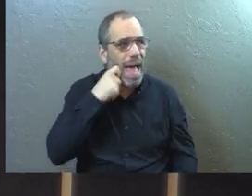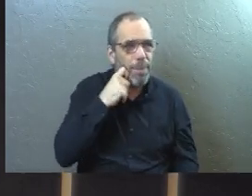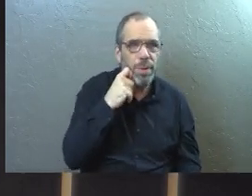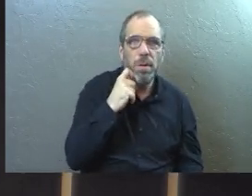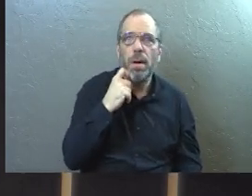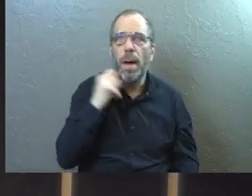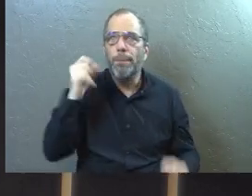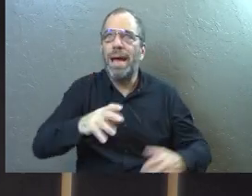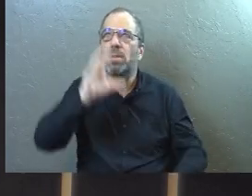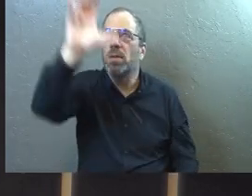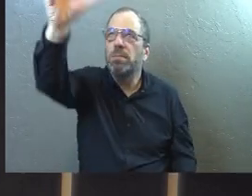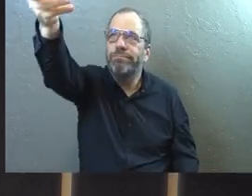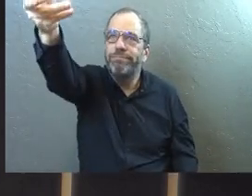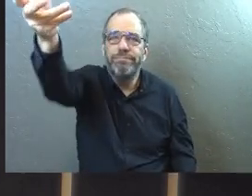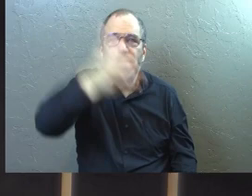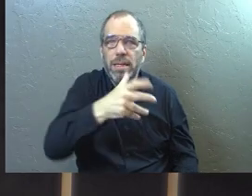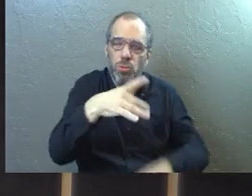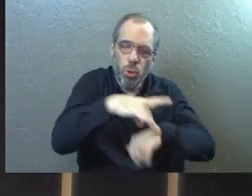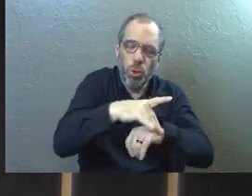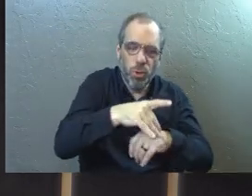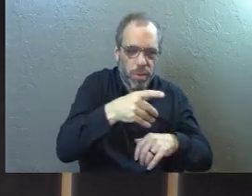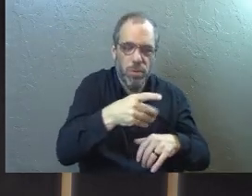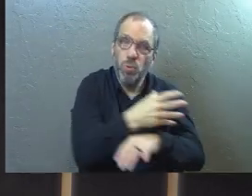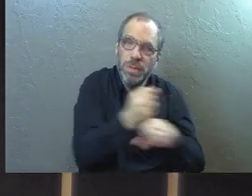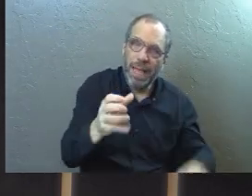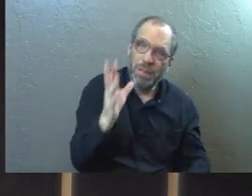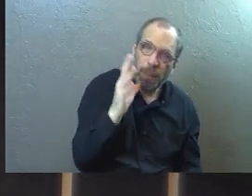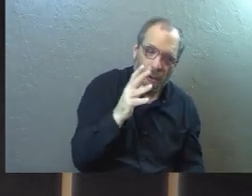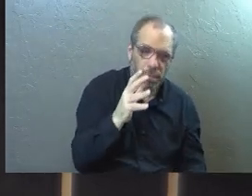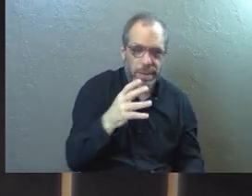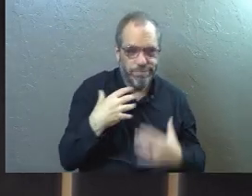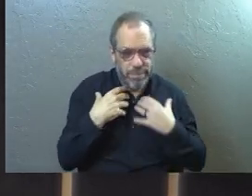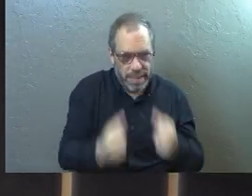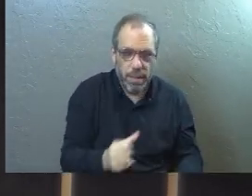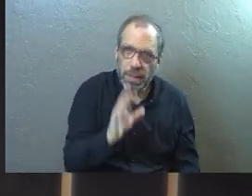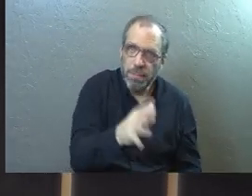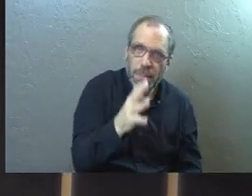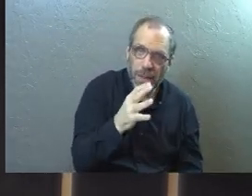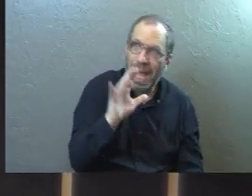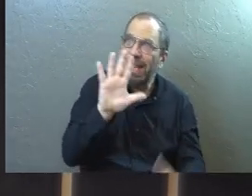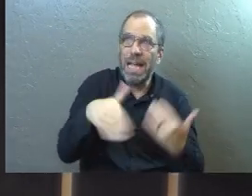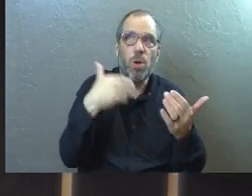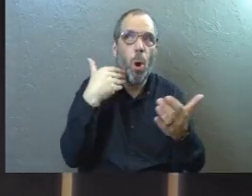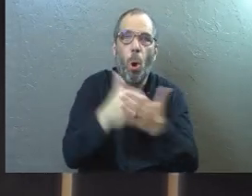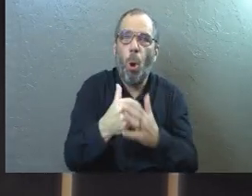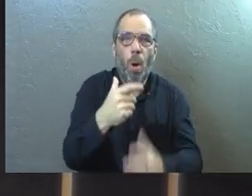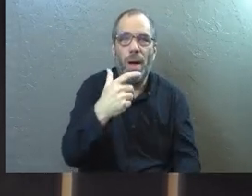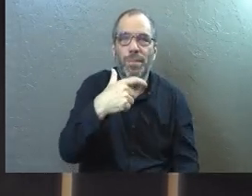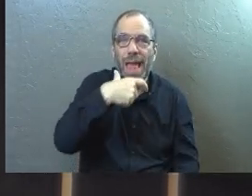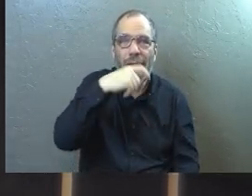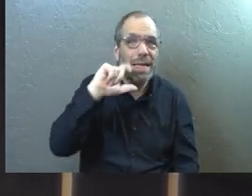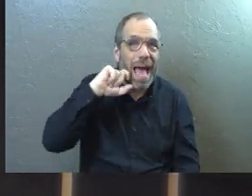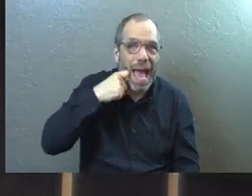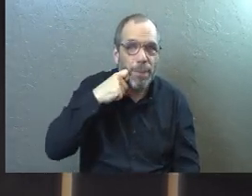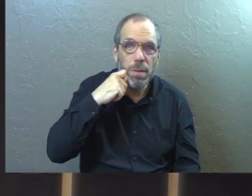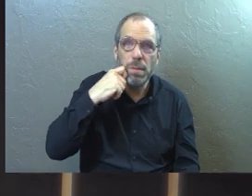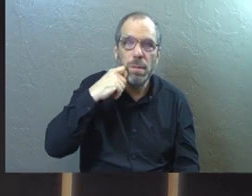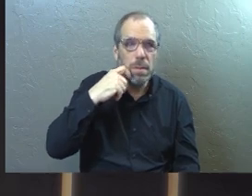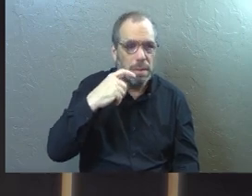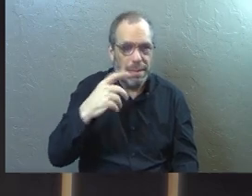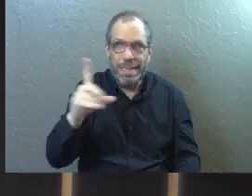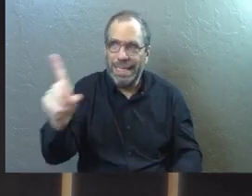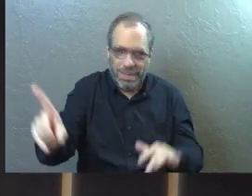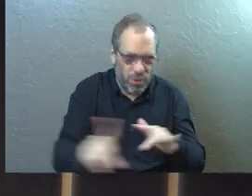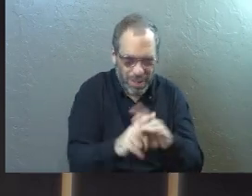to take it back to earth in order to rescue his mom and cure his mom. And that's his whole motive all throughout the thing. He comes to this spot and he